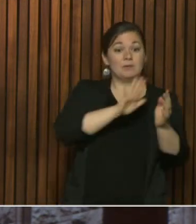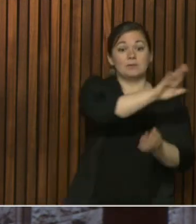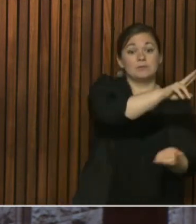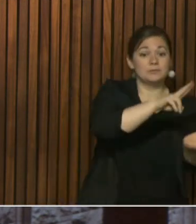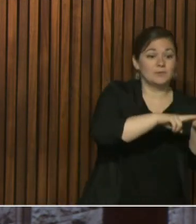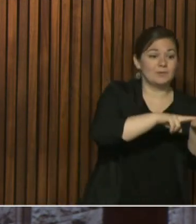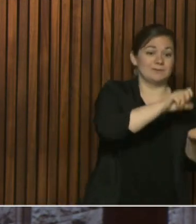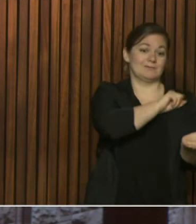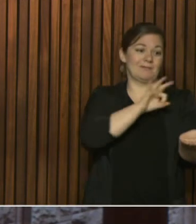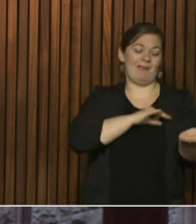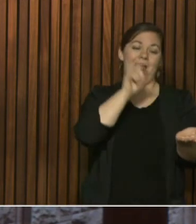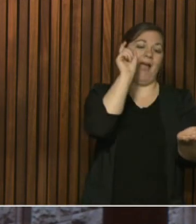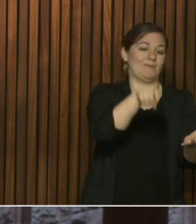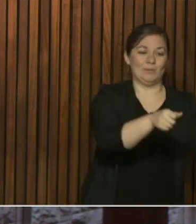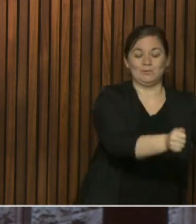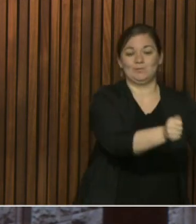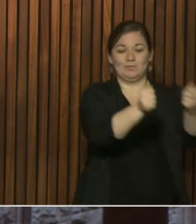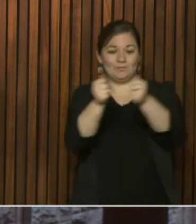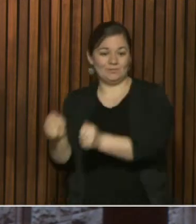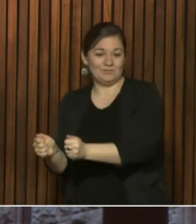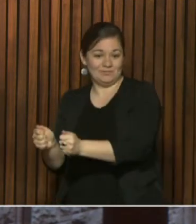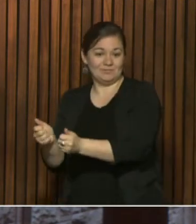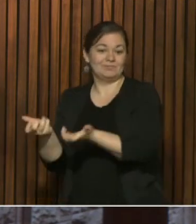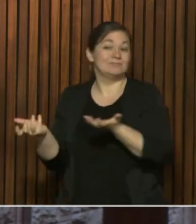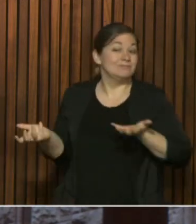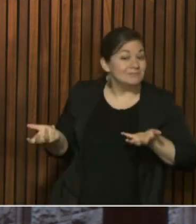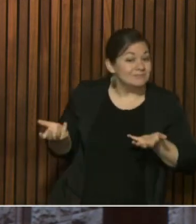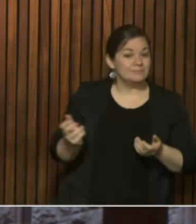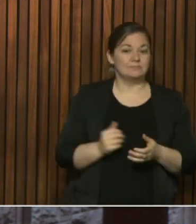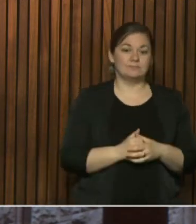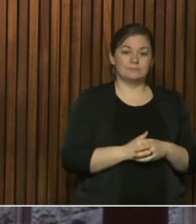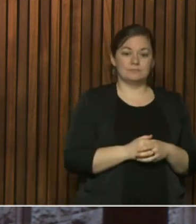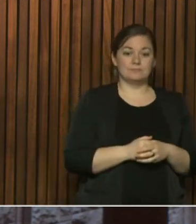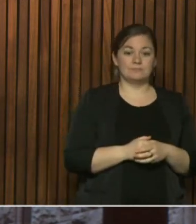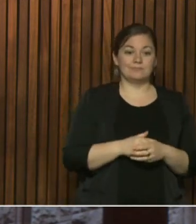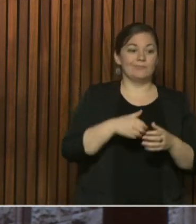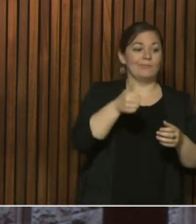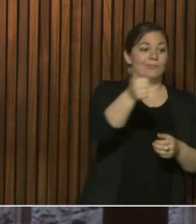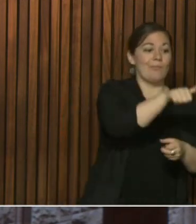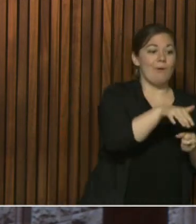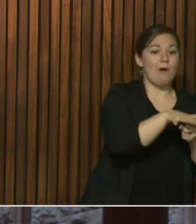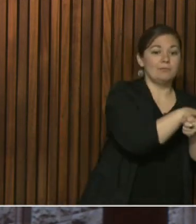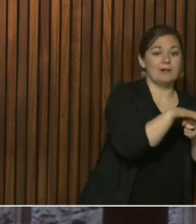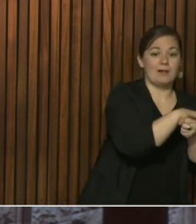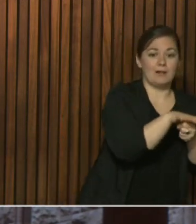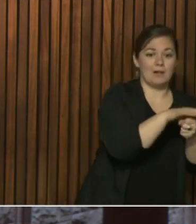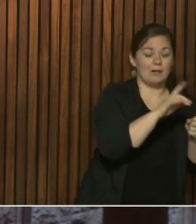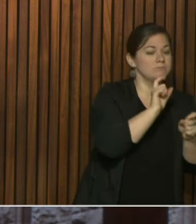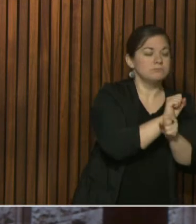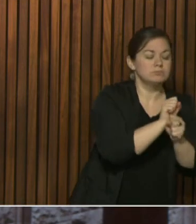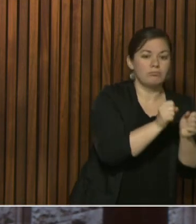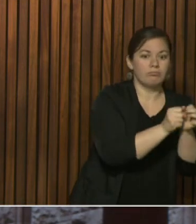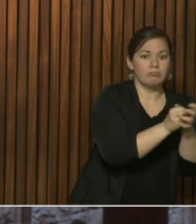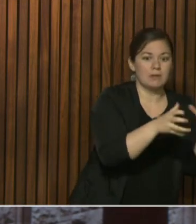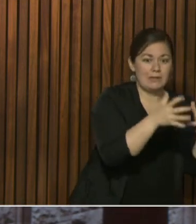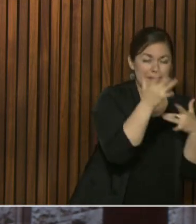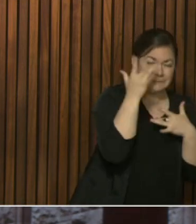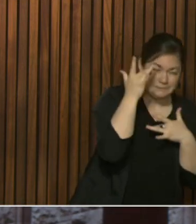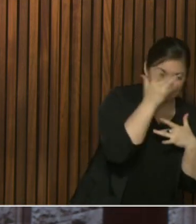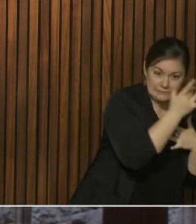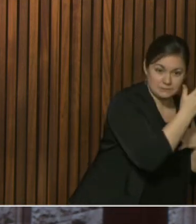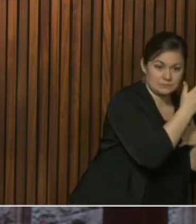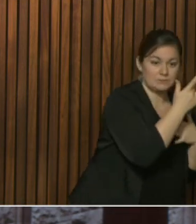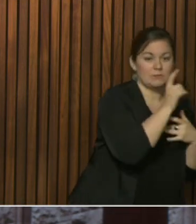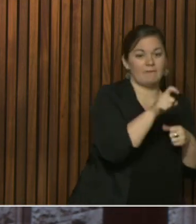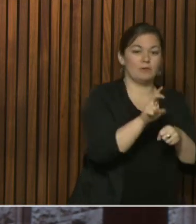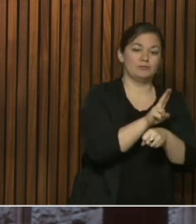There's others where you may have, if we're very critical patients or that come on very quickly, you may choose to use Orange and that to move them to a